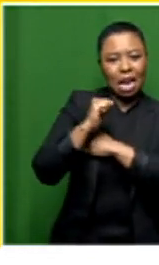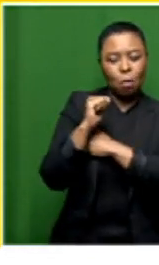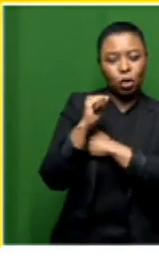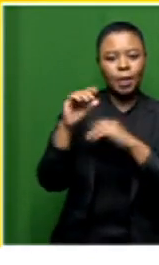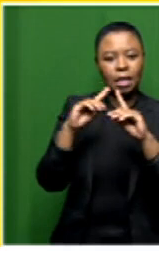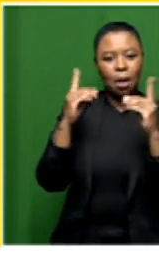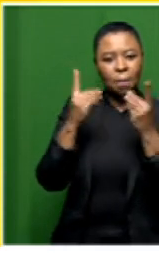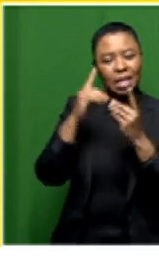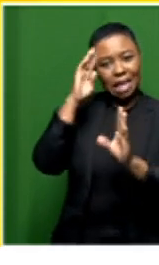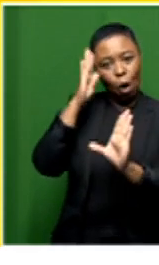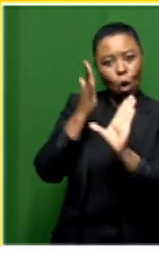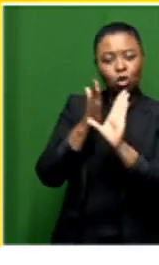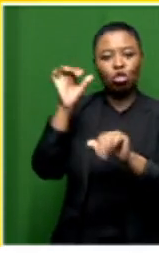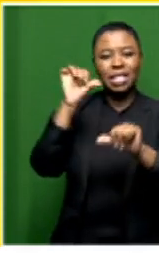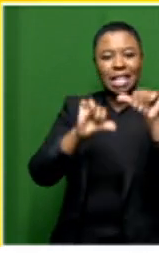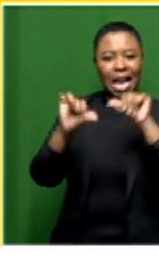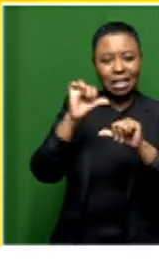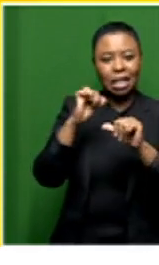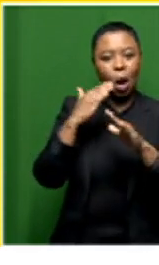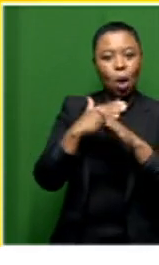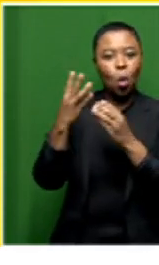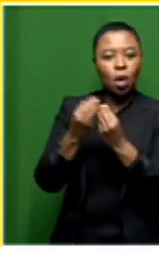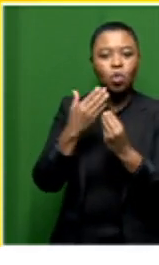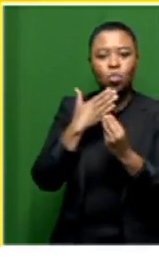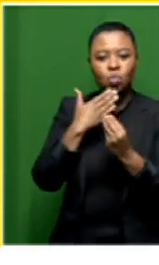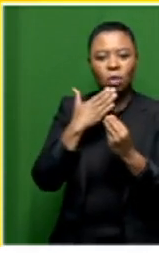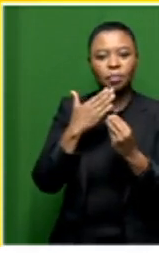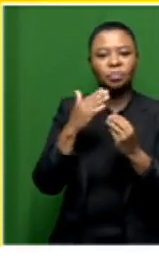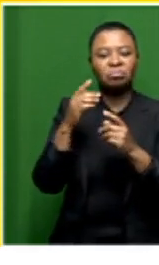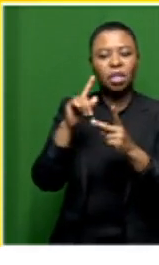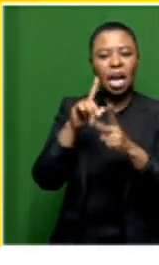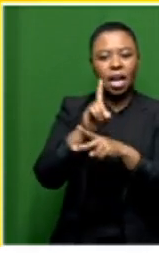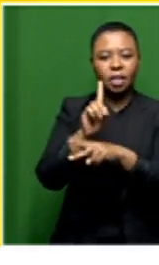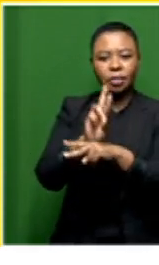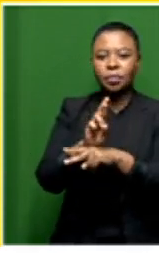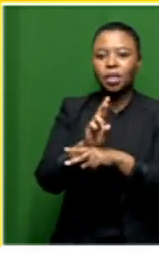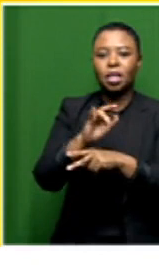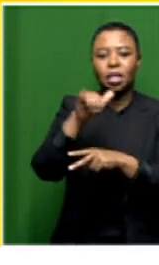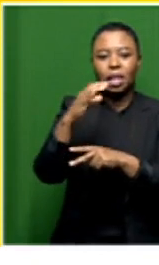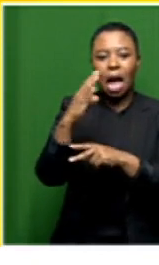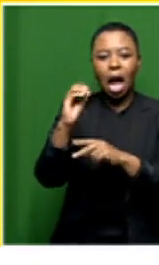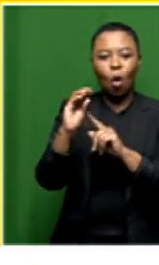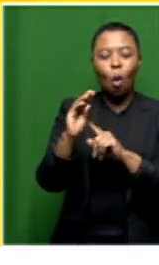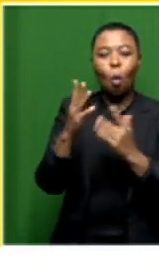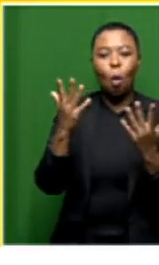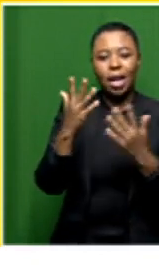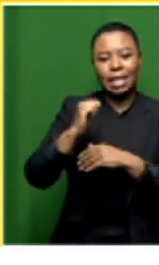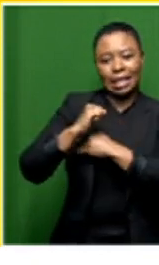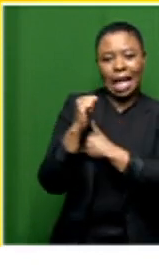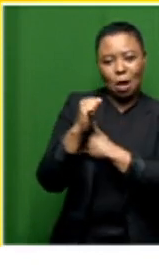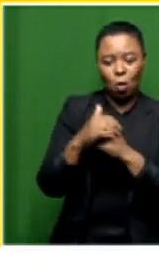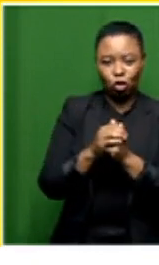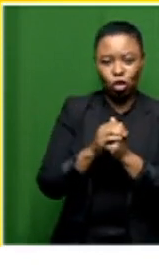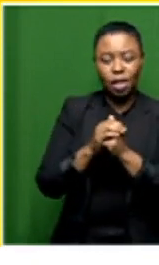of psychological science working with vascular internist dr jaka lobsher from medi clinic in stellenbosch now the